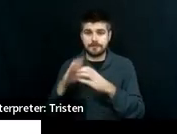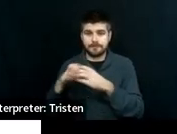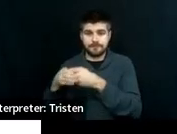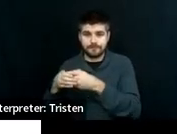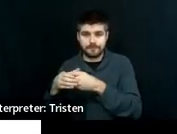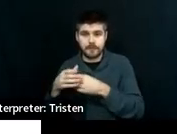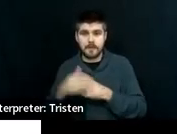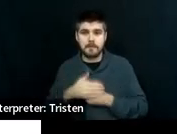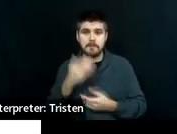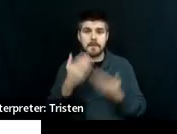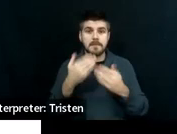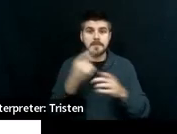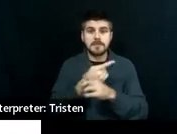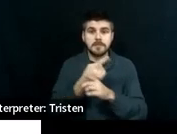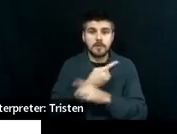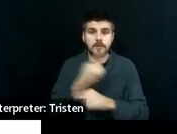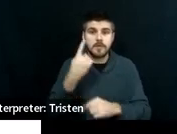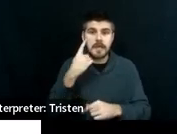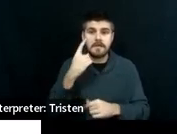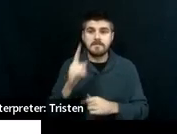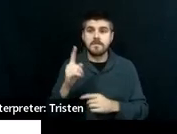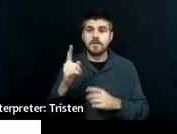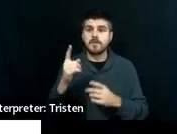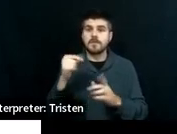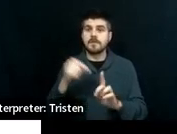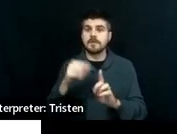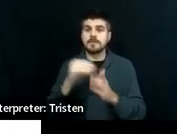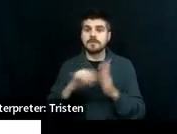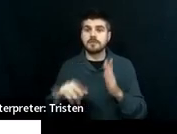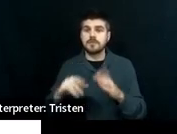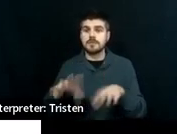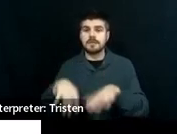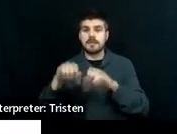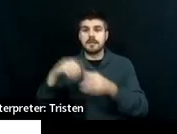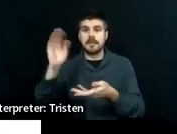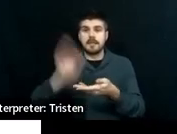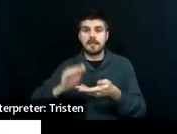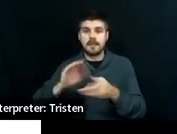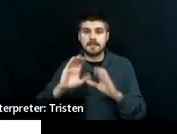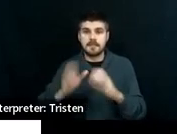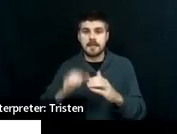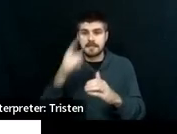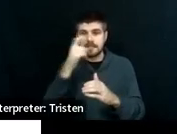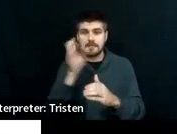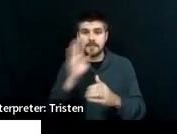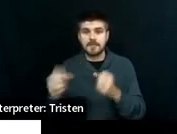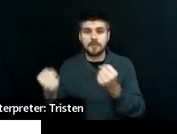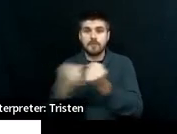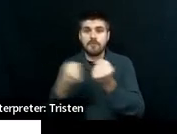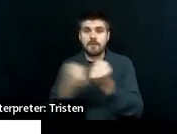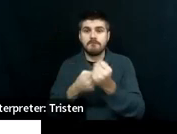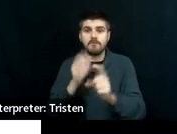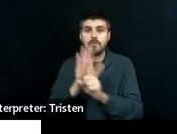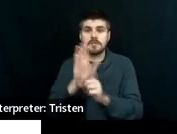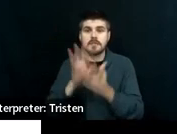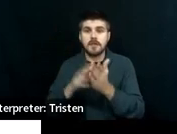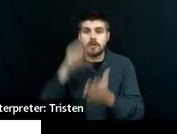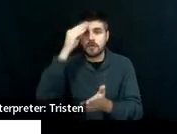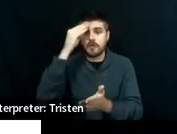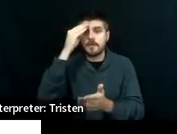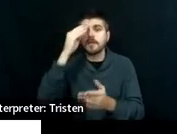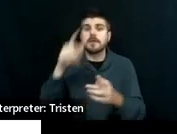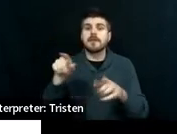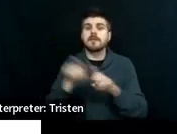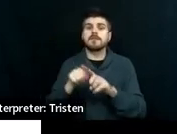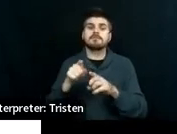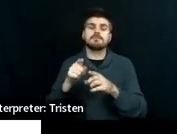it's appropriate for them to take less classes because it will reinforce their learning and increase the